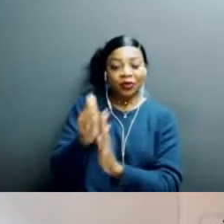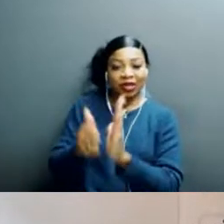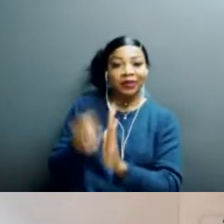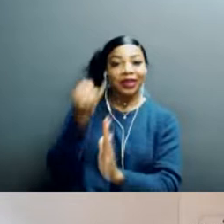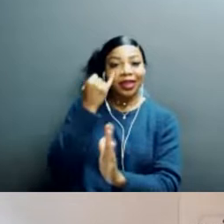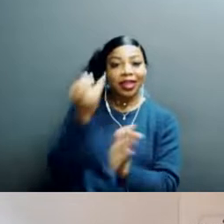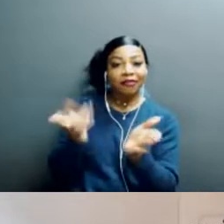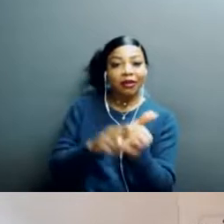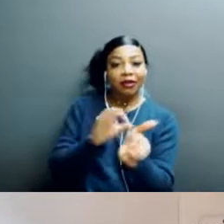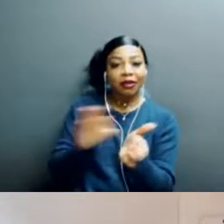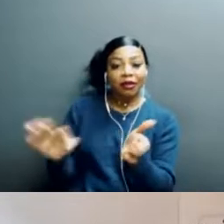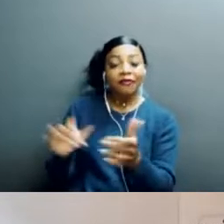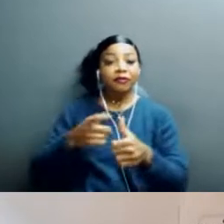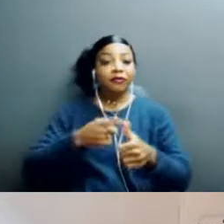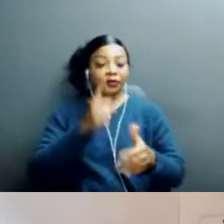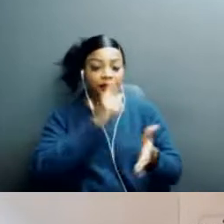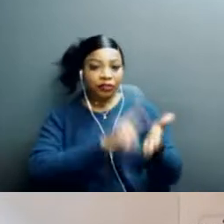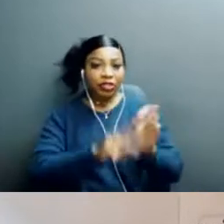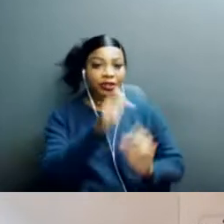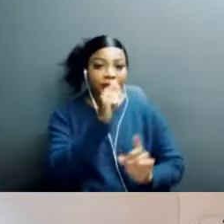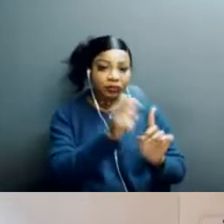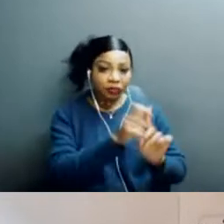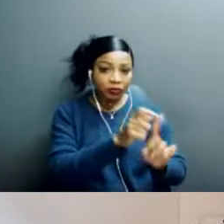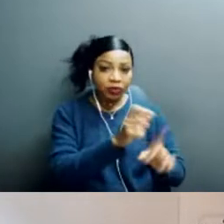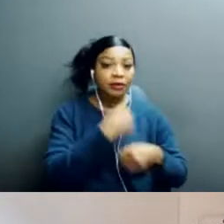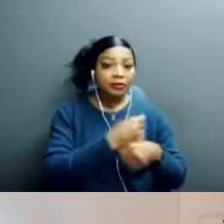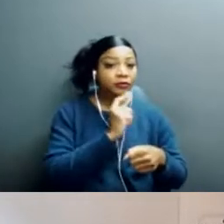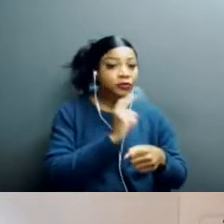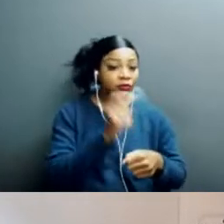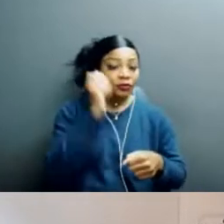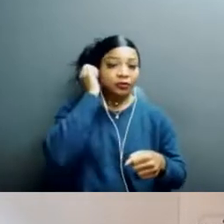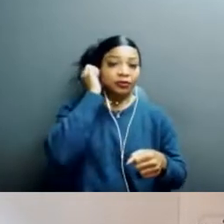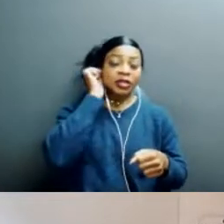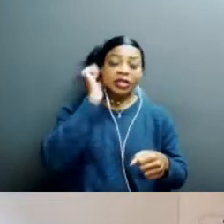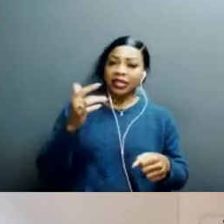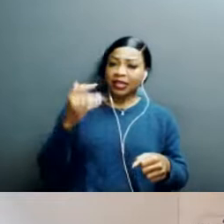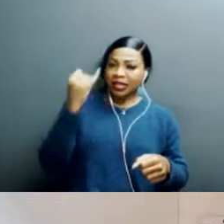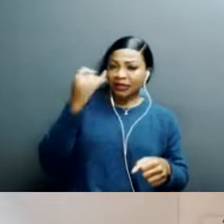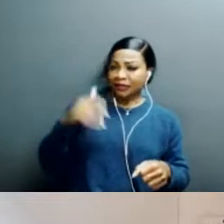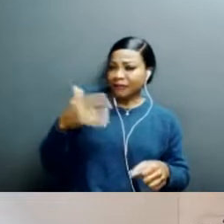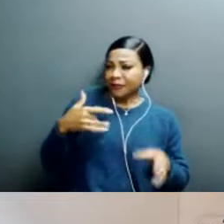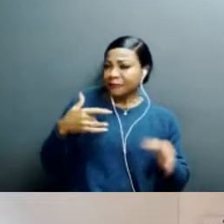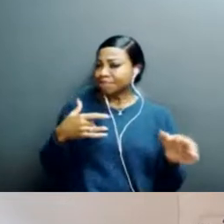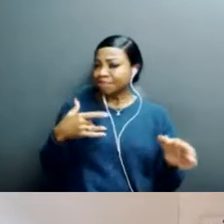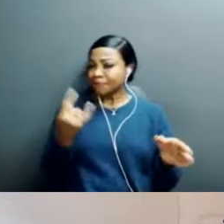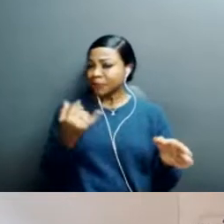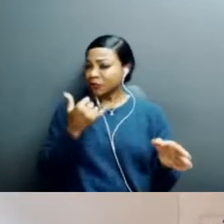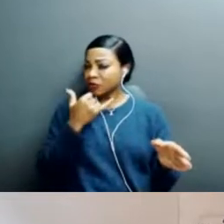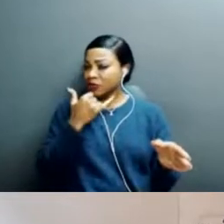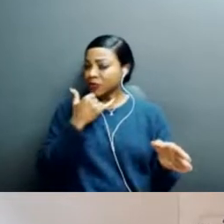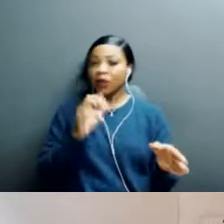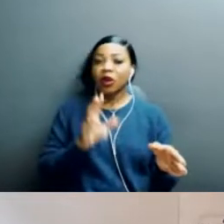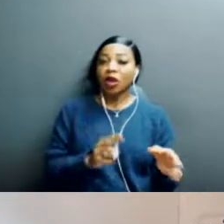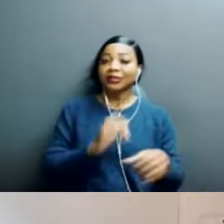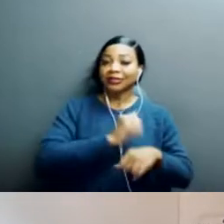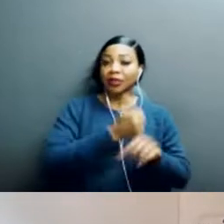it's always best to check your password and make sure that if you think it's compromised and create a new one, but don't log off first. you